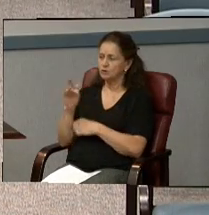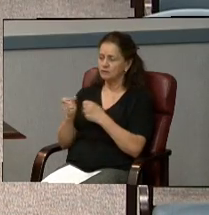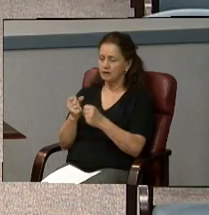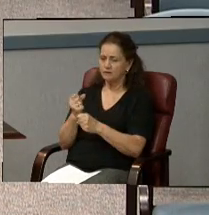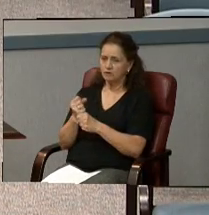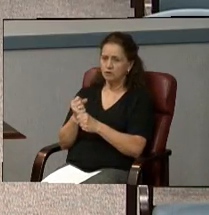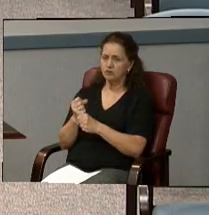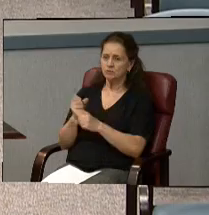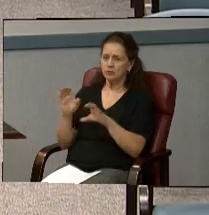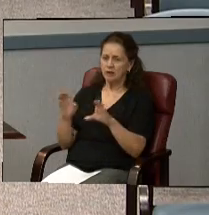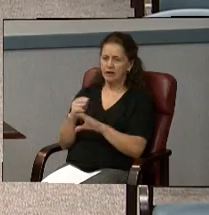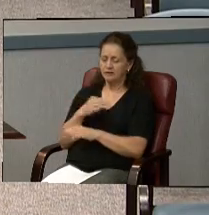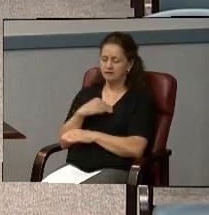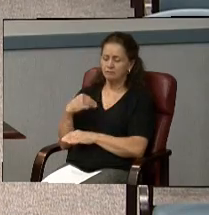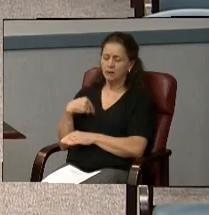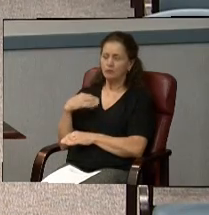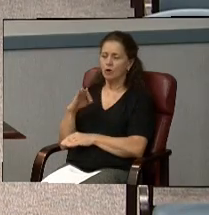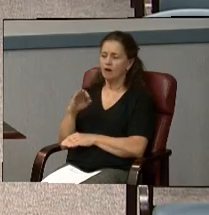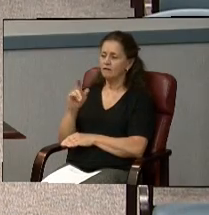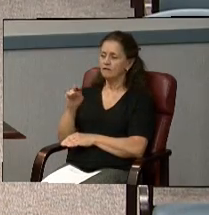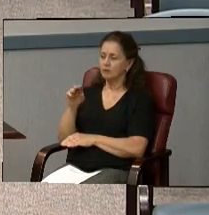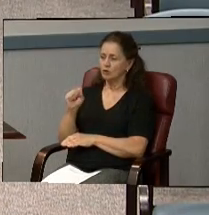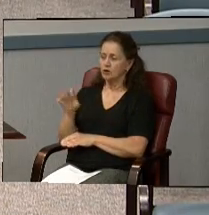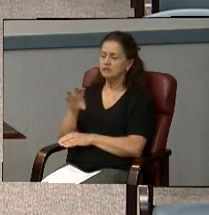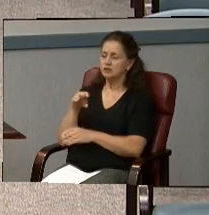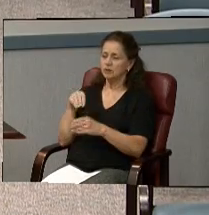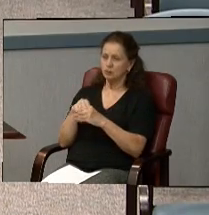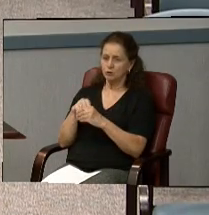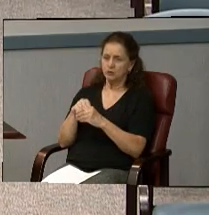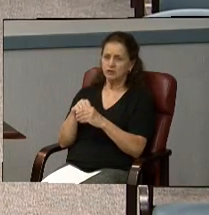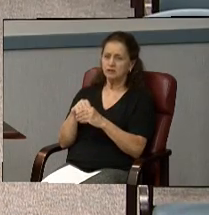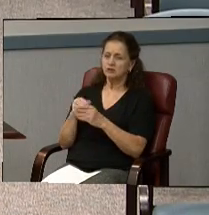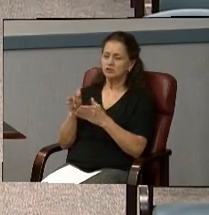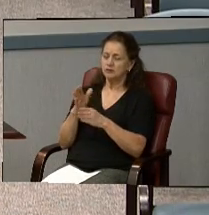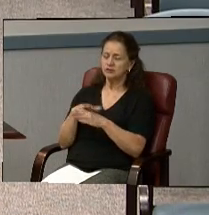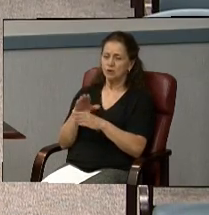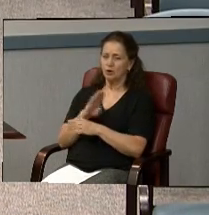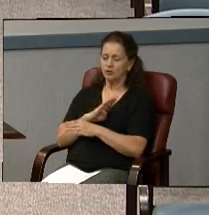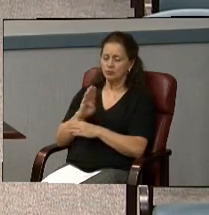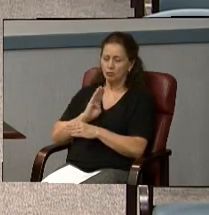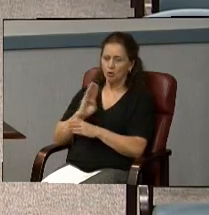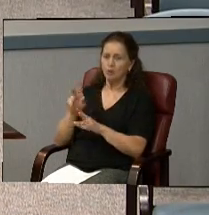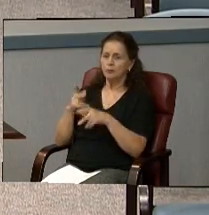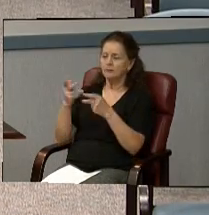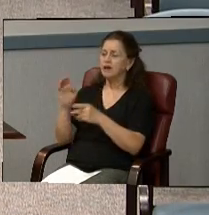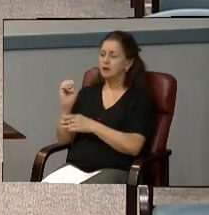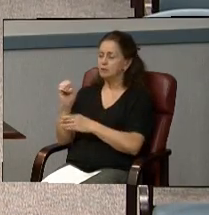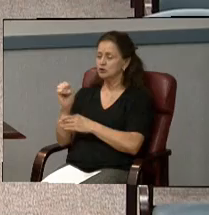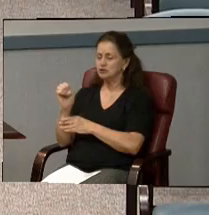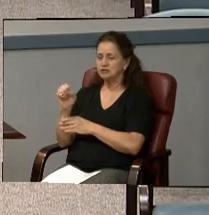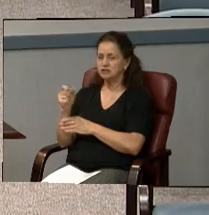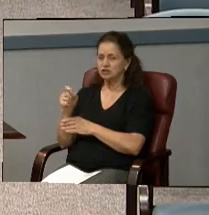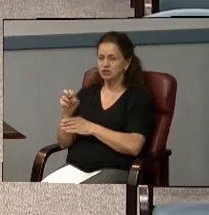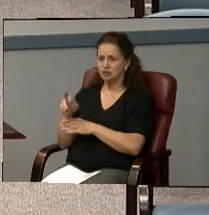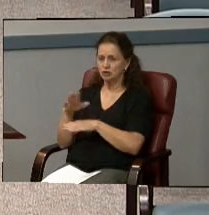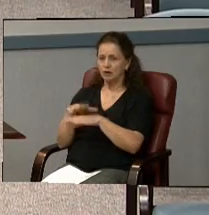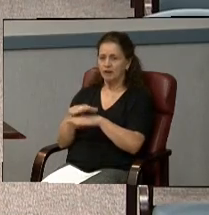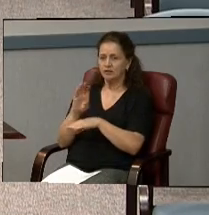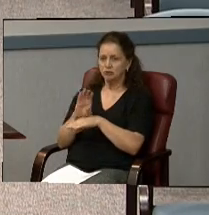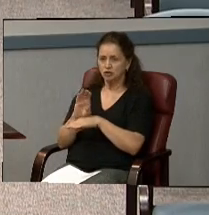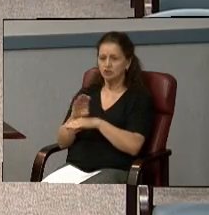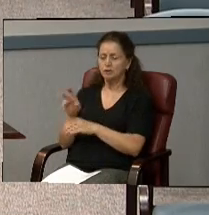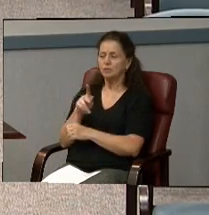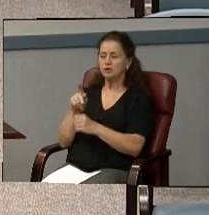active member of LARS, including serving on their board, providing an emergency shelter at our church, and participating in their